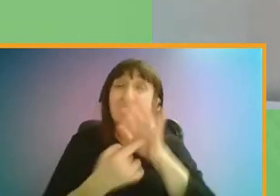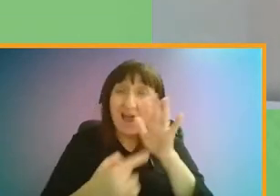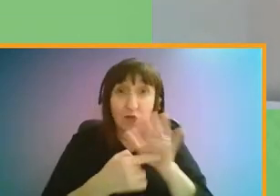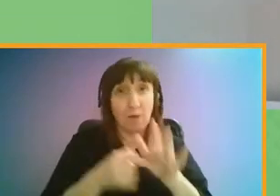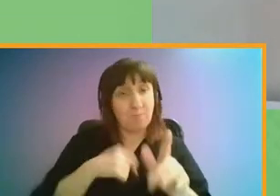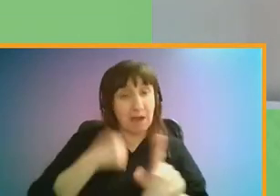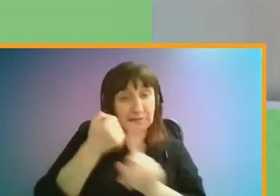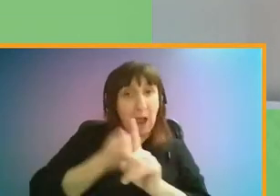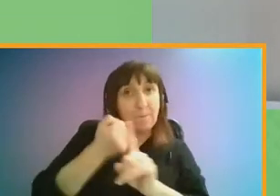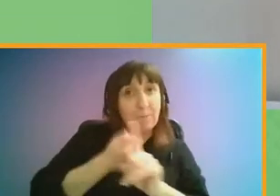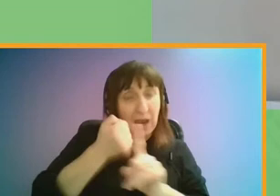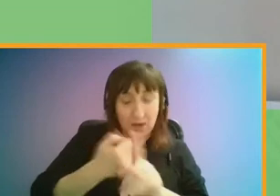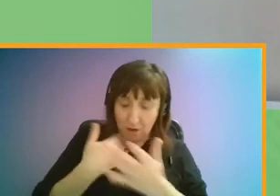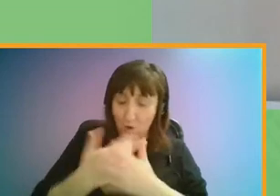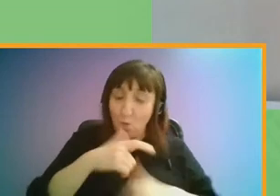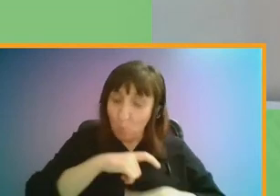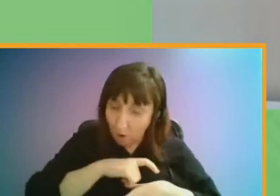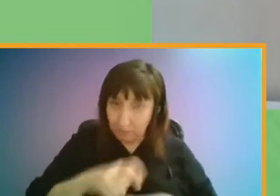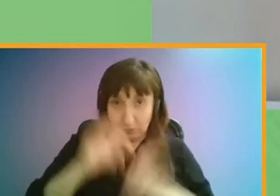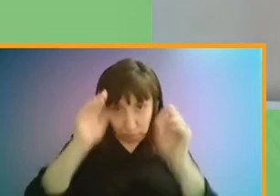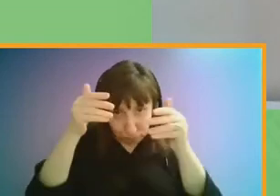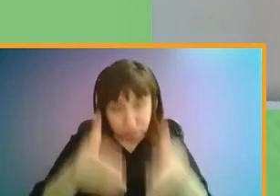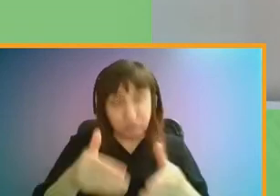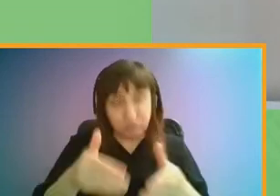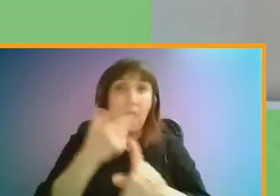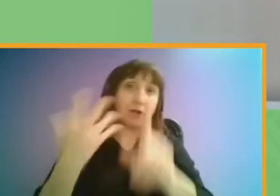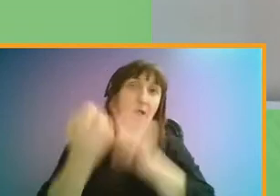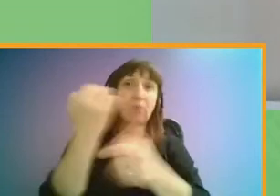and will continue to be so until we achieve it.